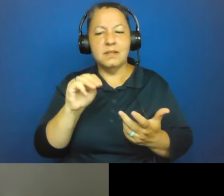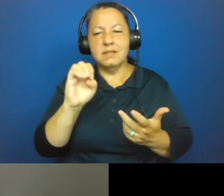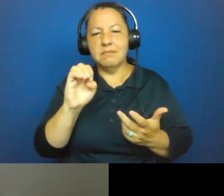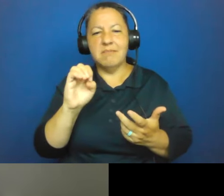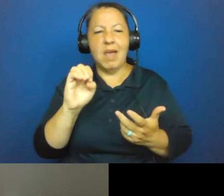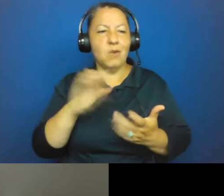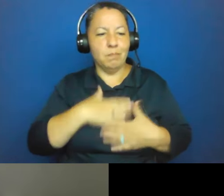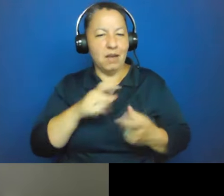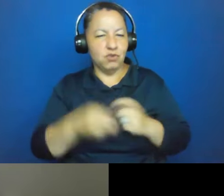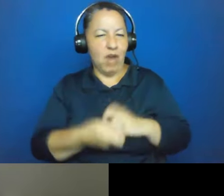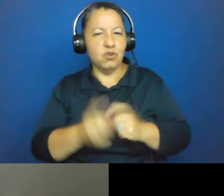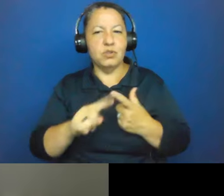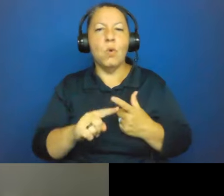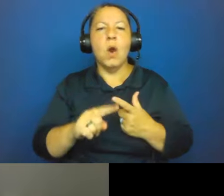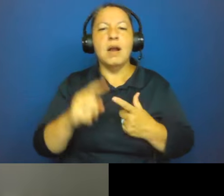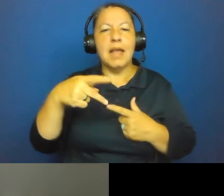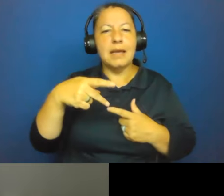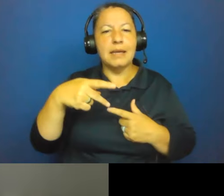pitting underneath the eyes,